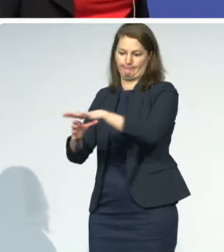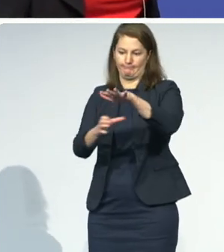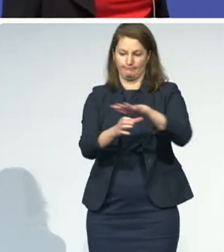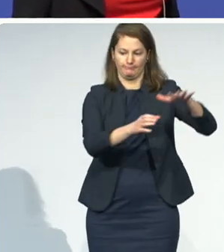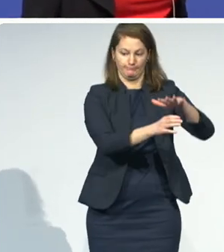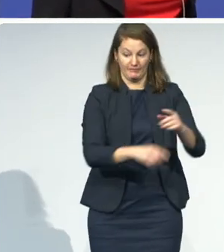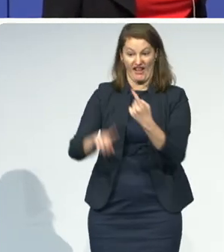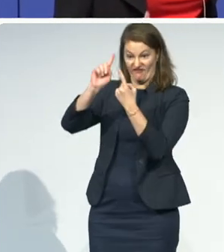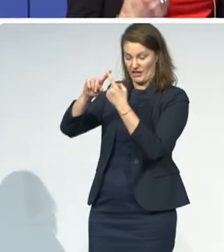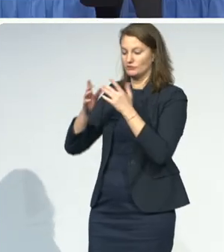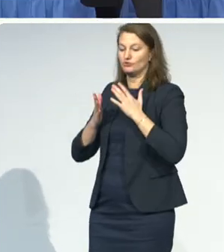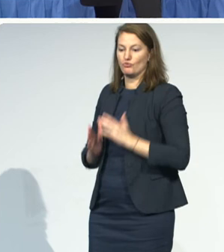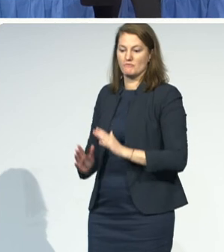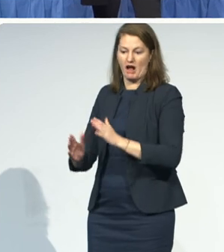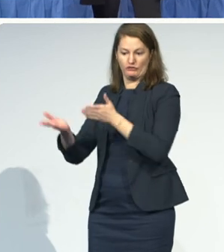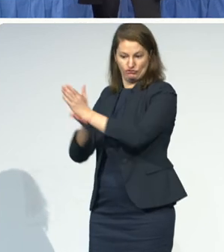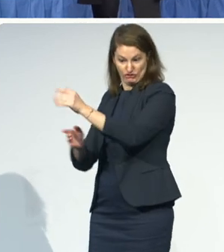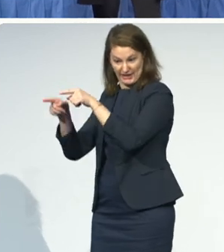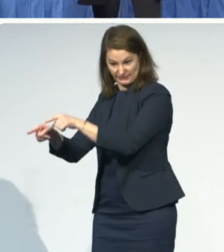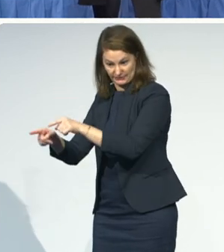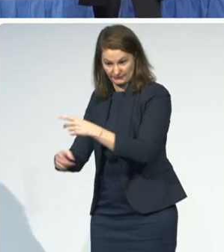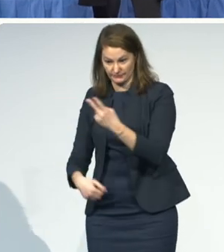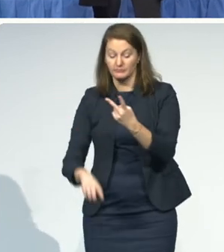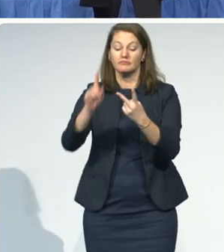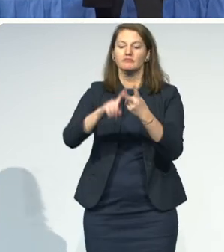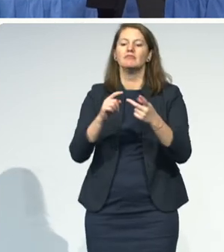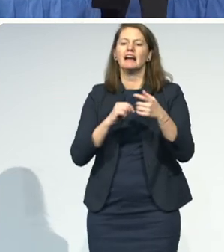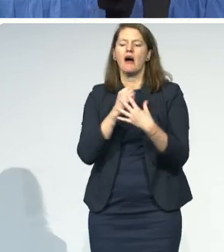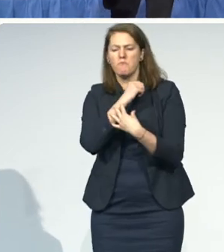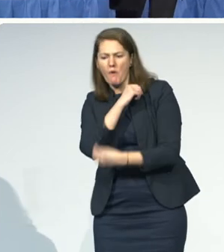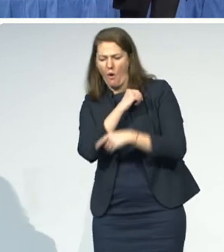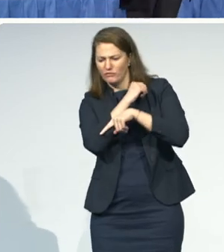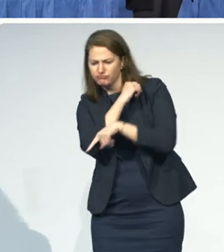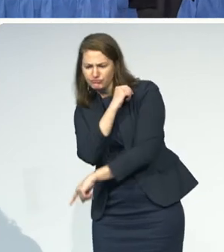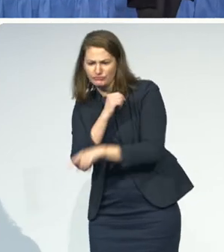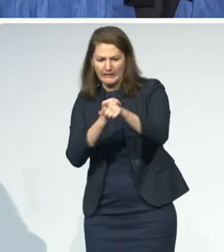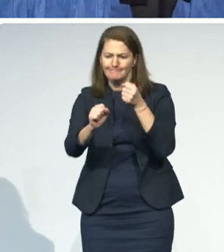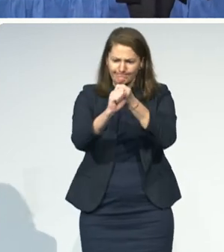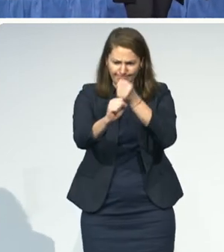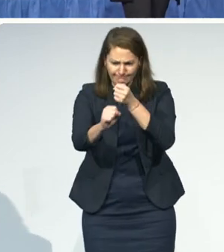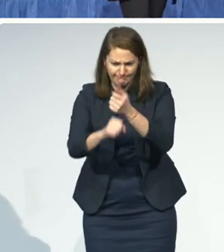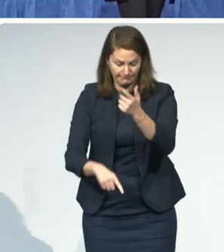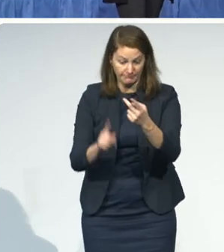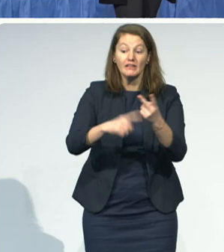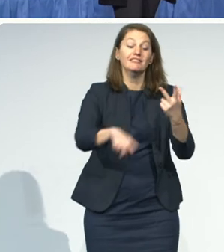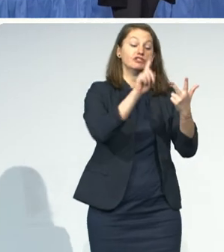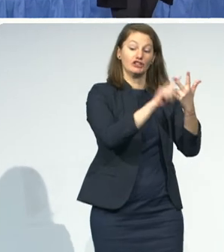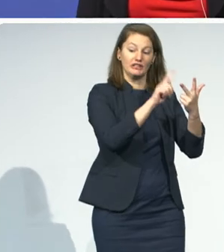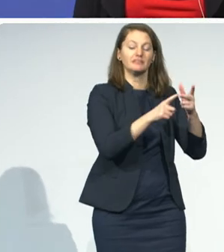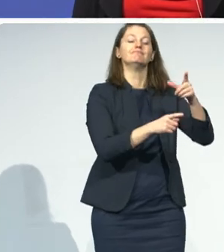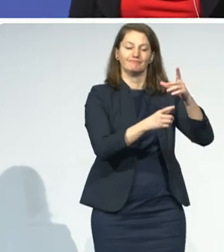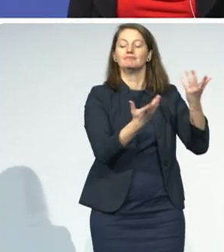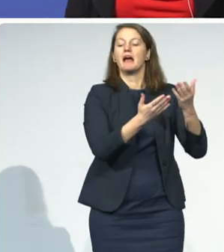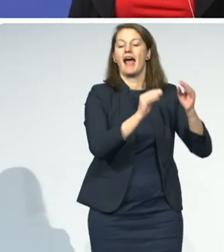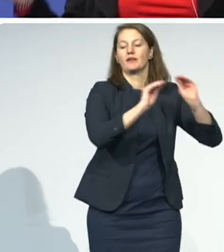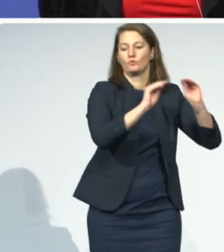in poverty alleviation, and largest and most importantly, in education and literacy. And really, everything we